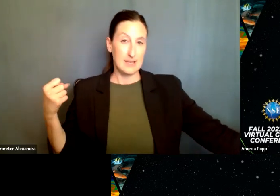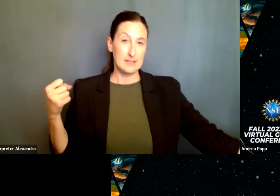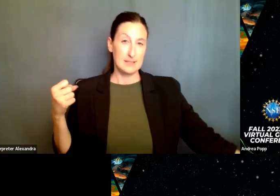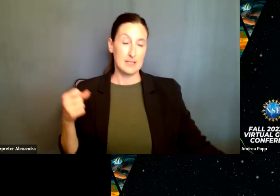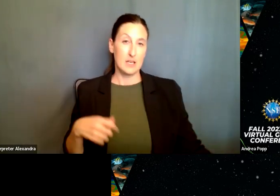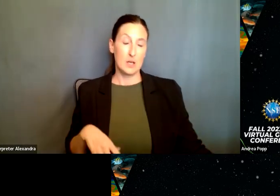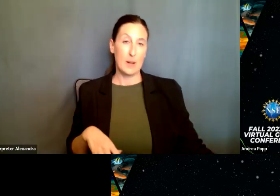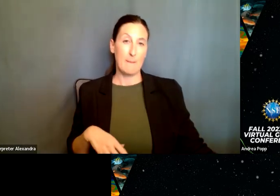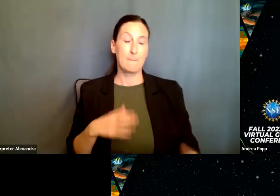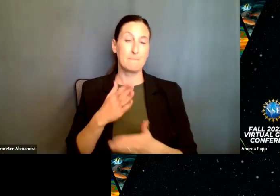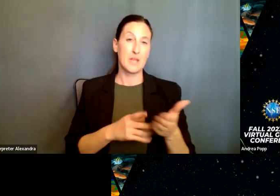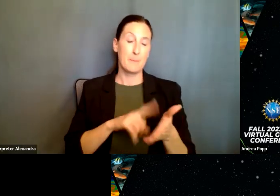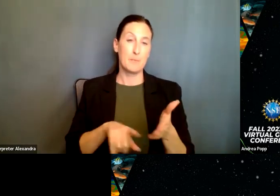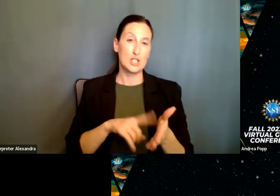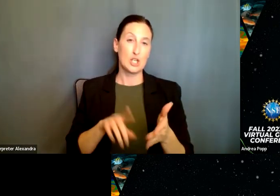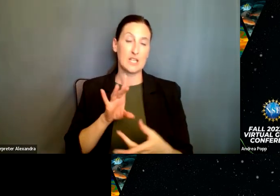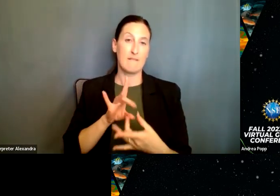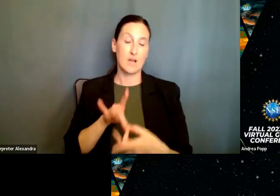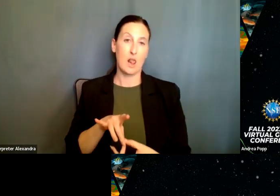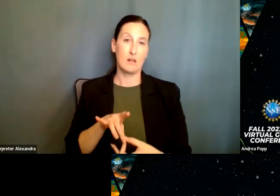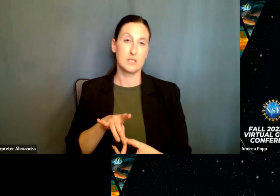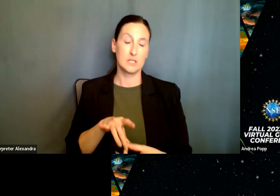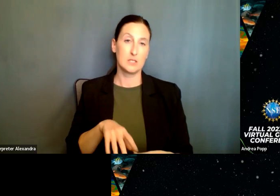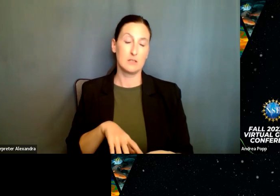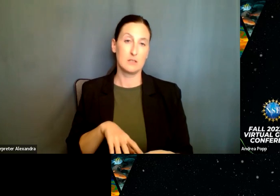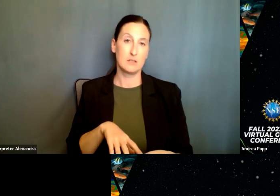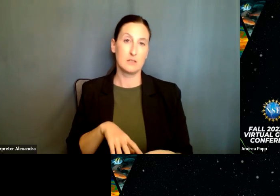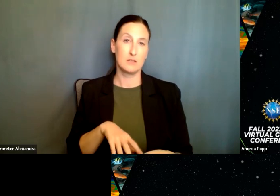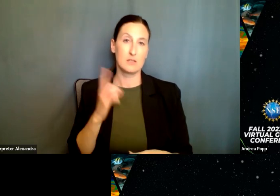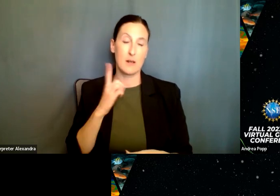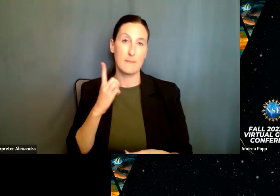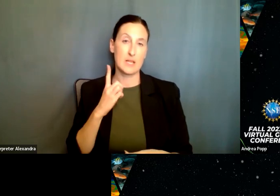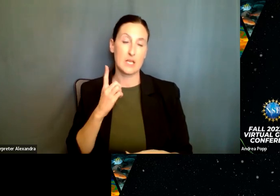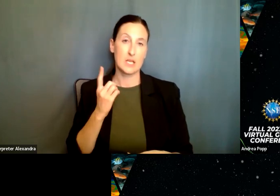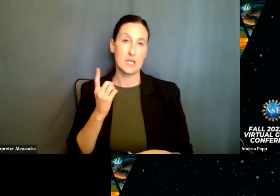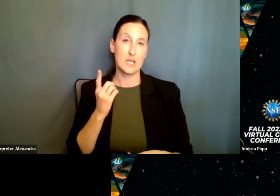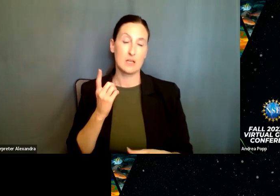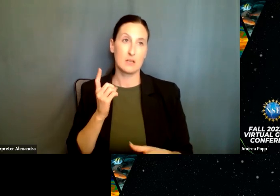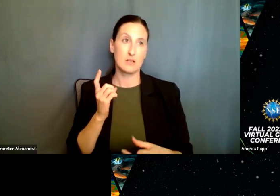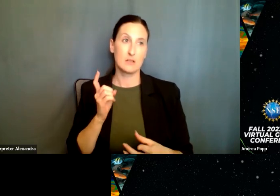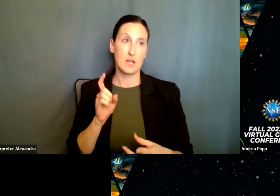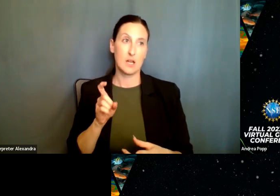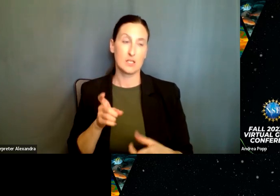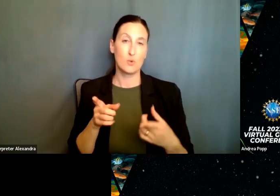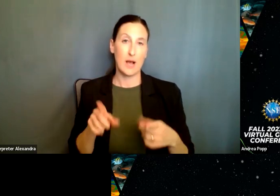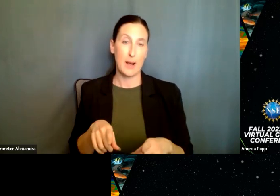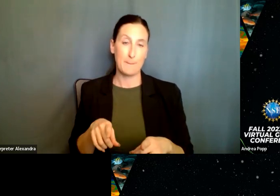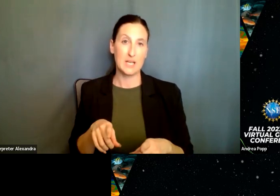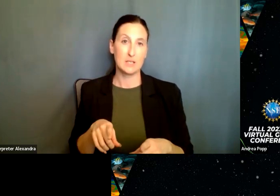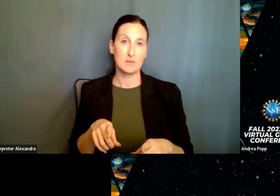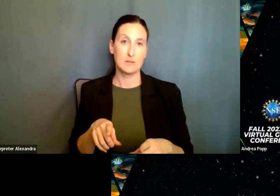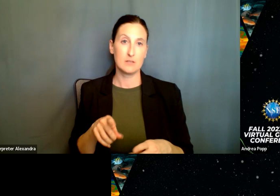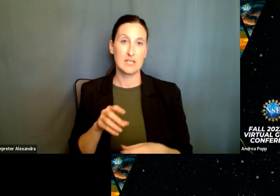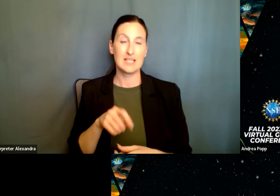there is some research that involves, um, something that, uh, has to take place or has to leverage